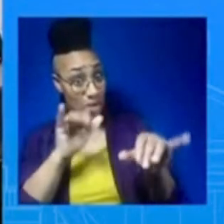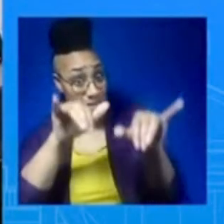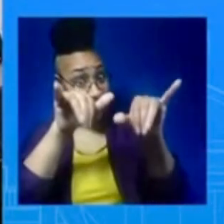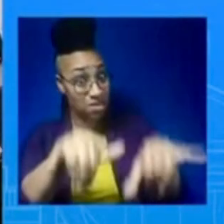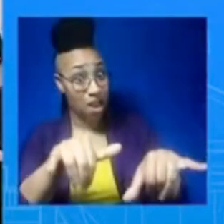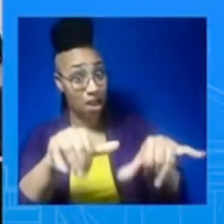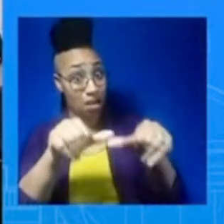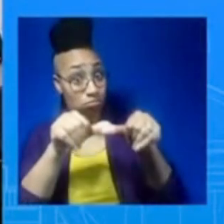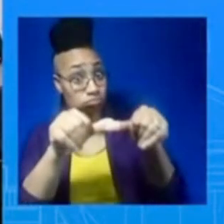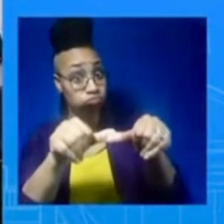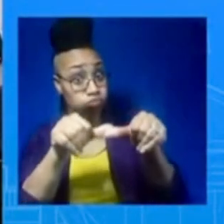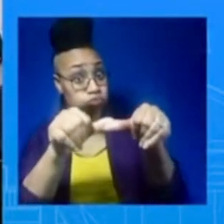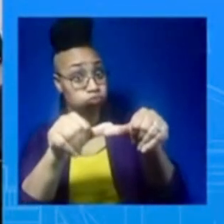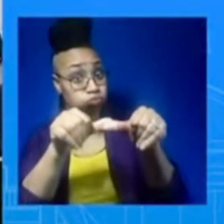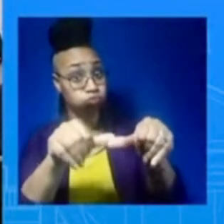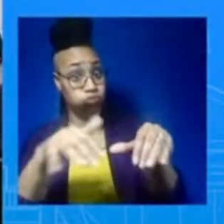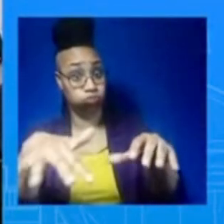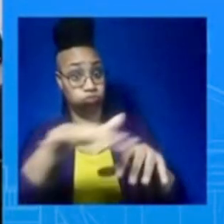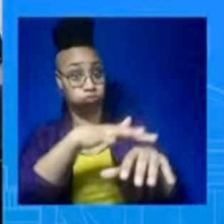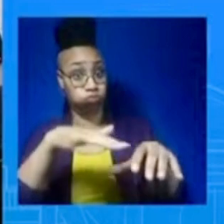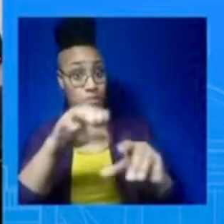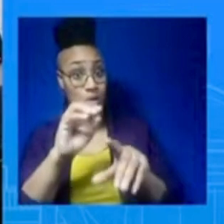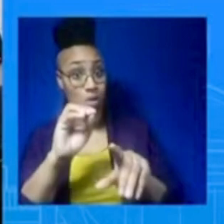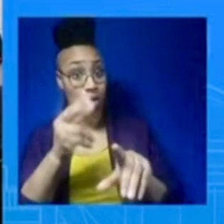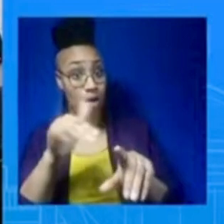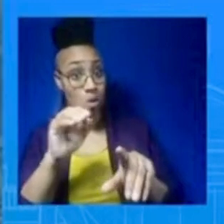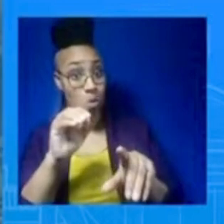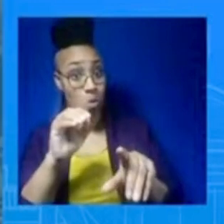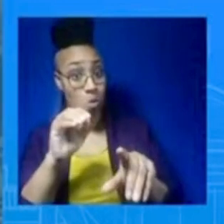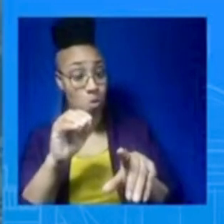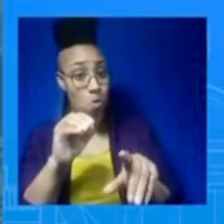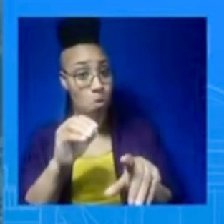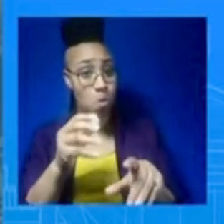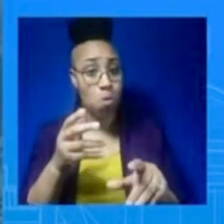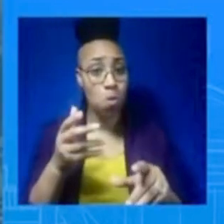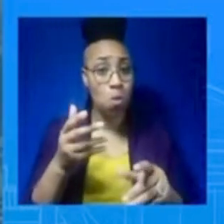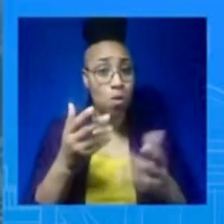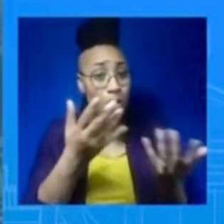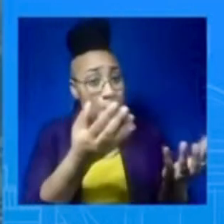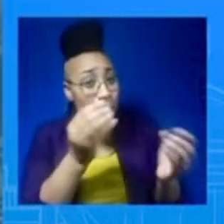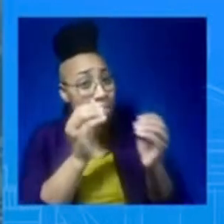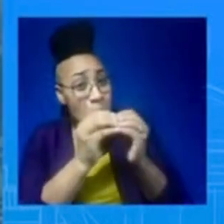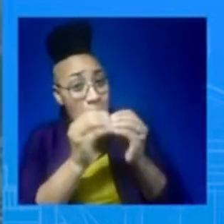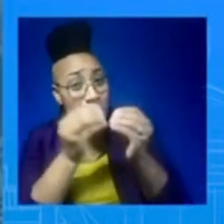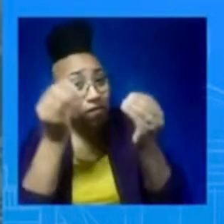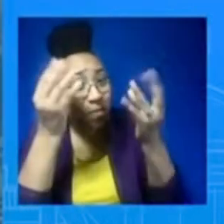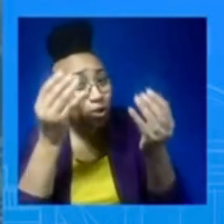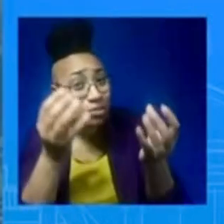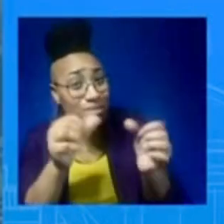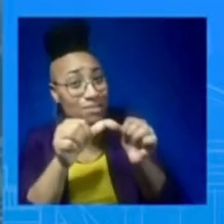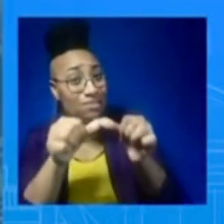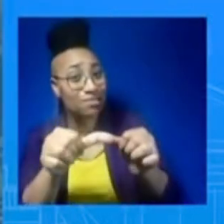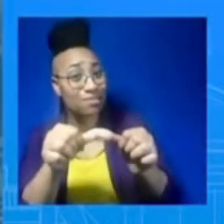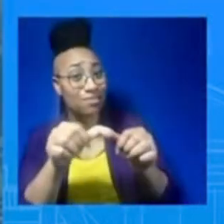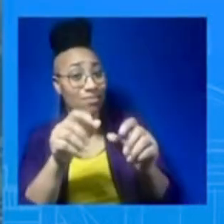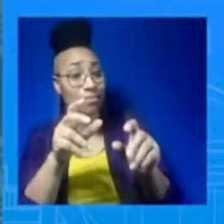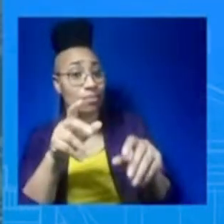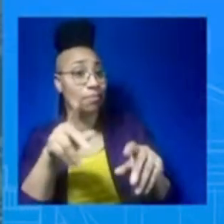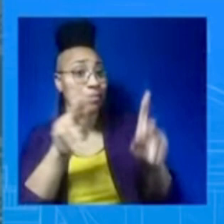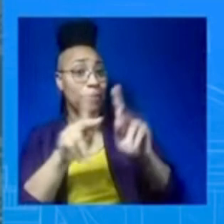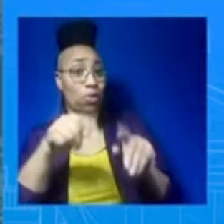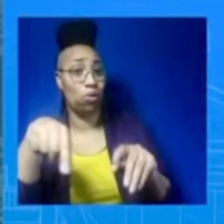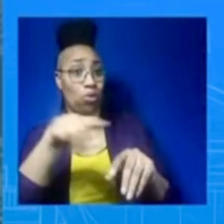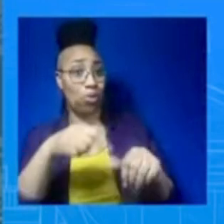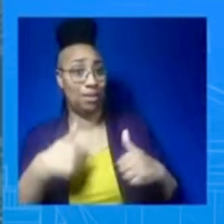to the White House on, for the residents in that town? So, as you, as I mentioned yesterday, and as you all know, this is certainly